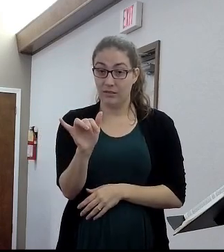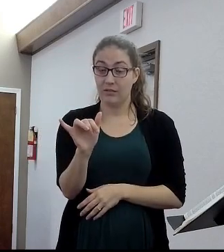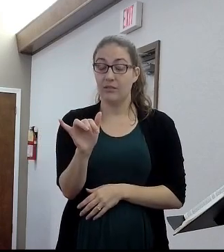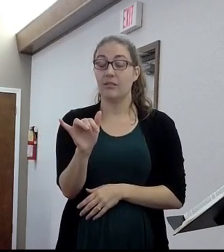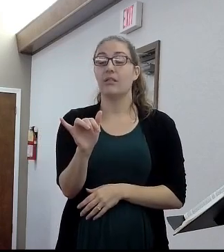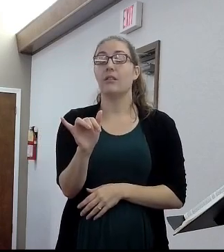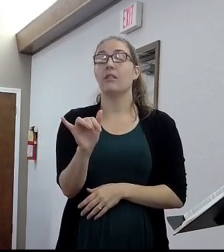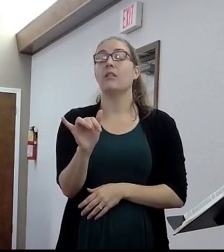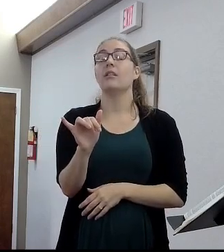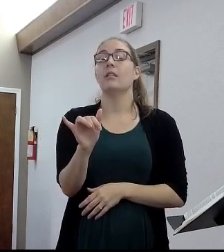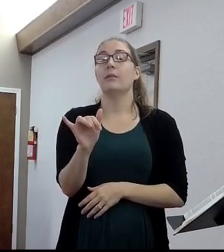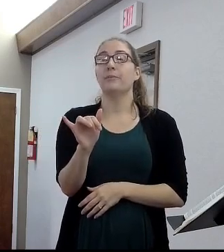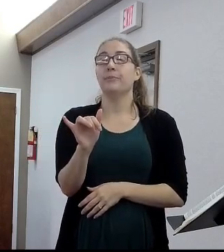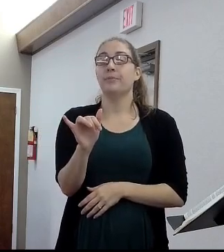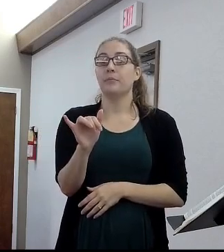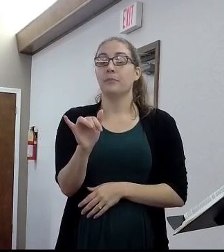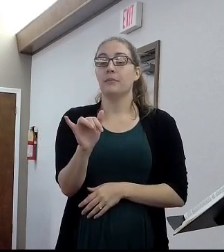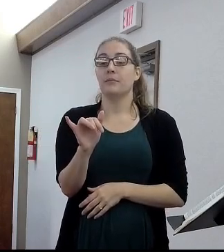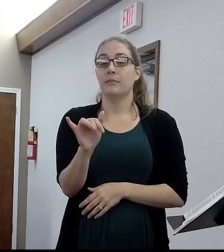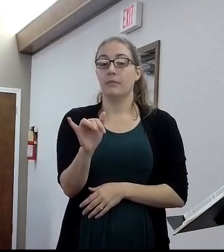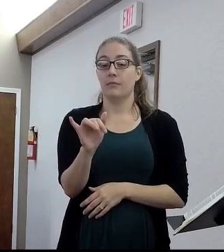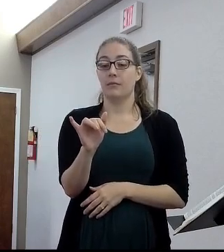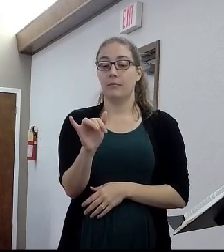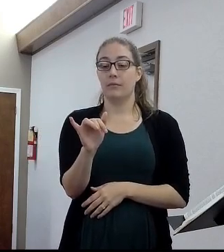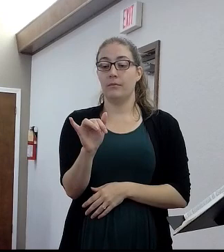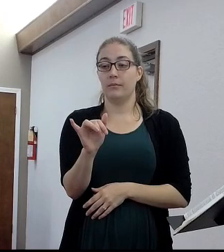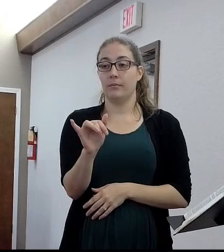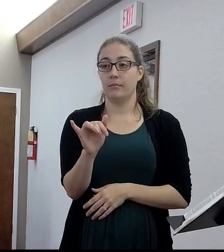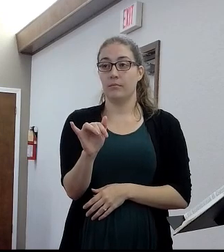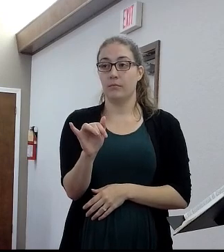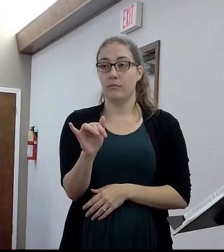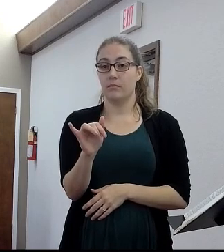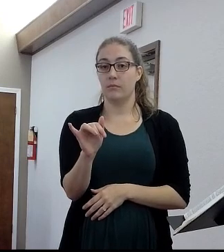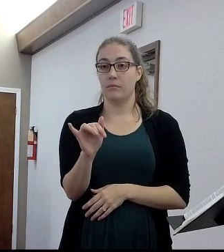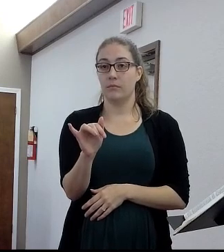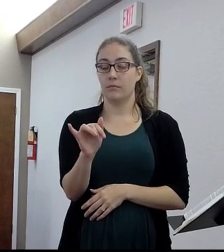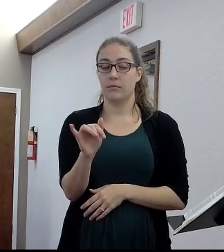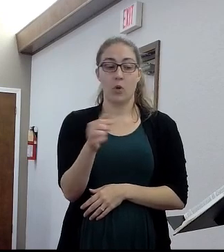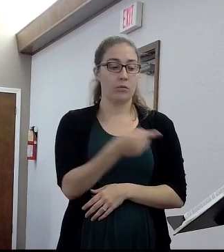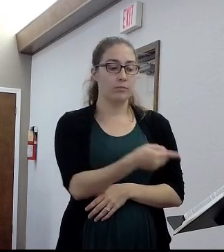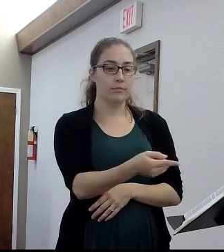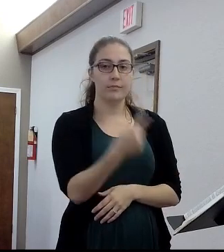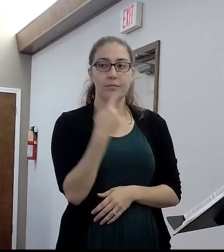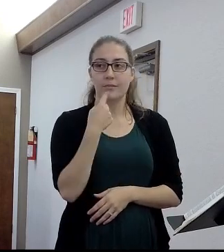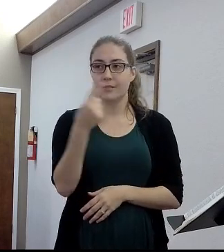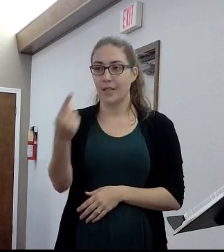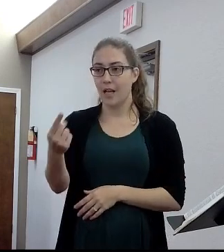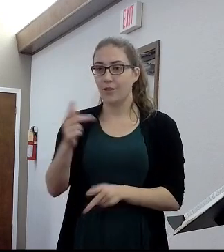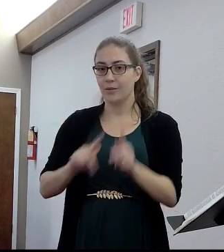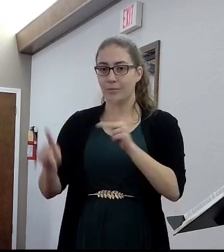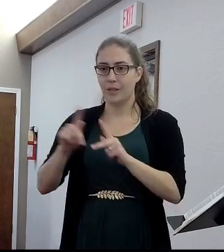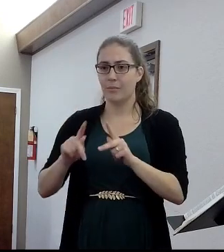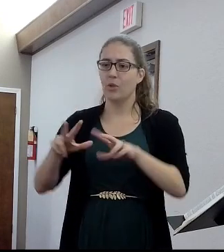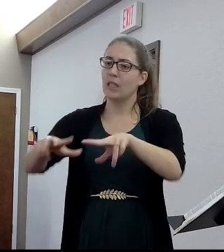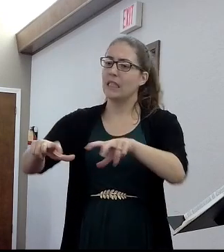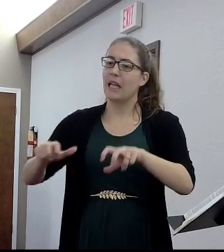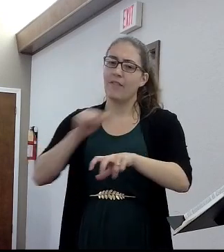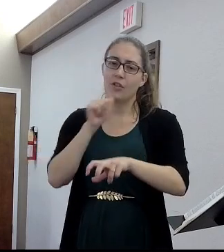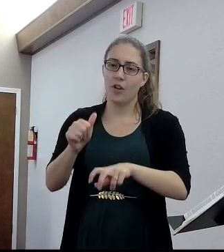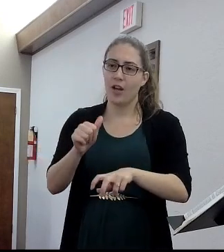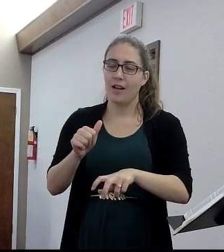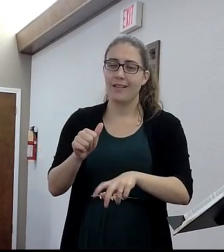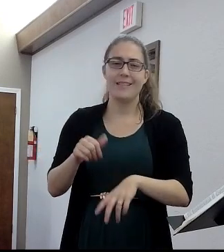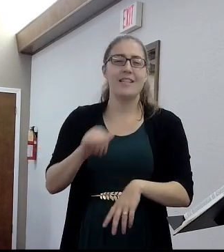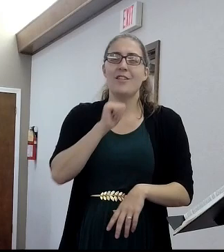And so, when you tell these people don't be without covetousness, they're not trying to get the new iPhone.